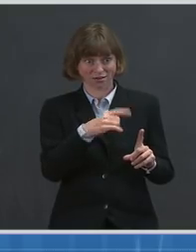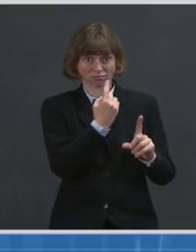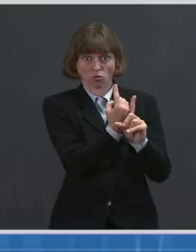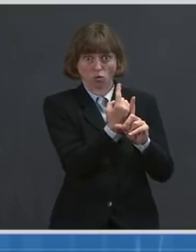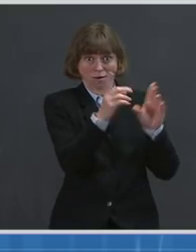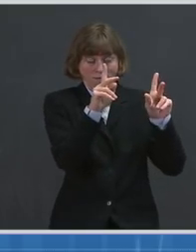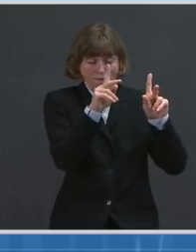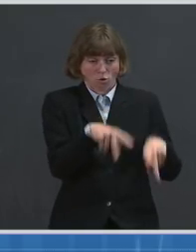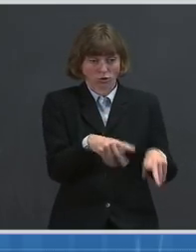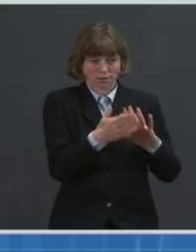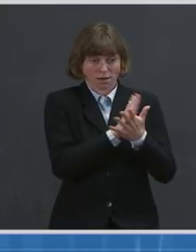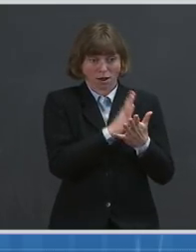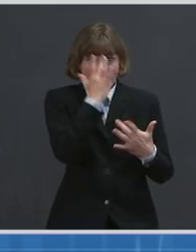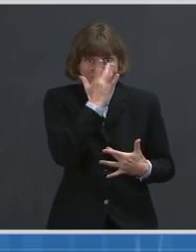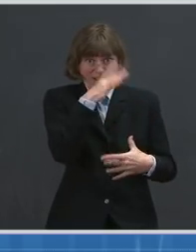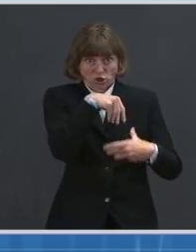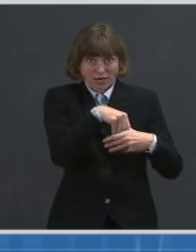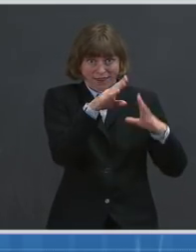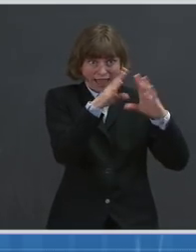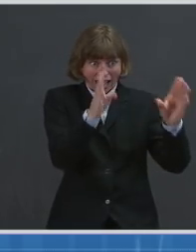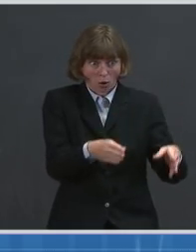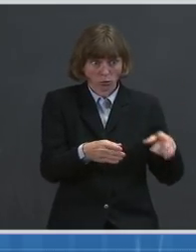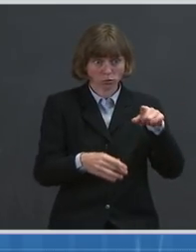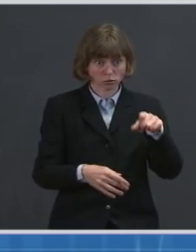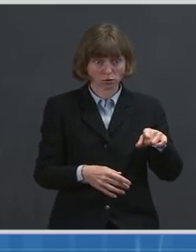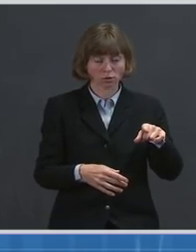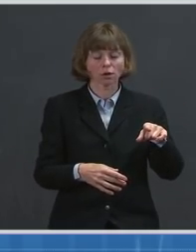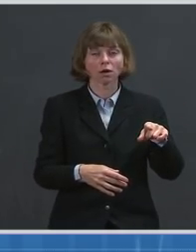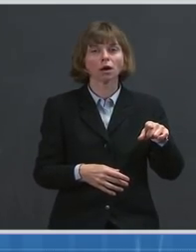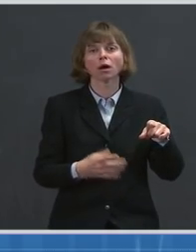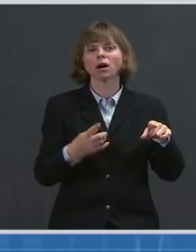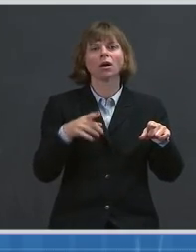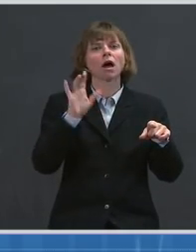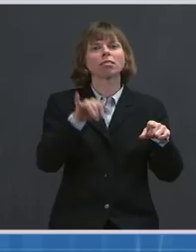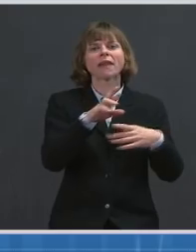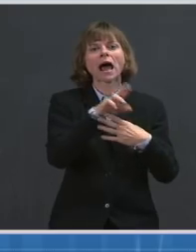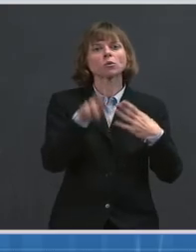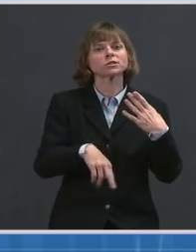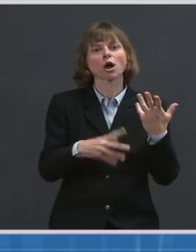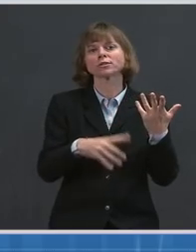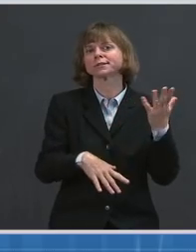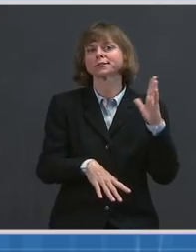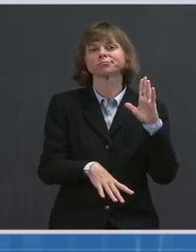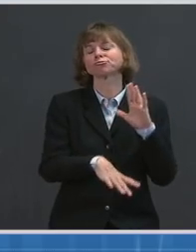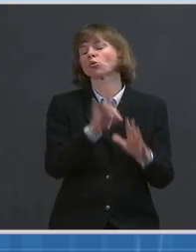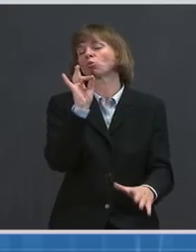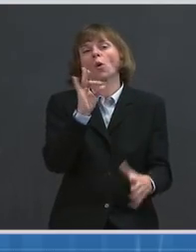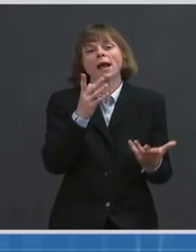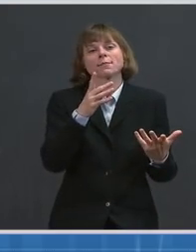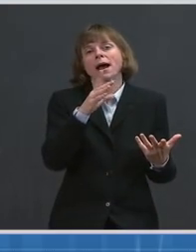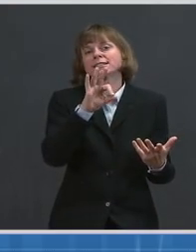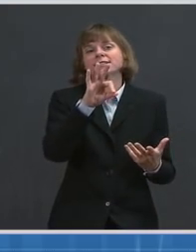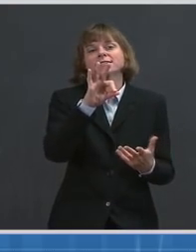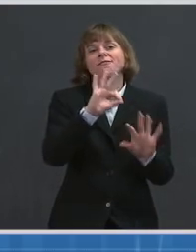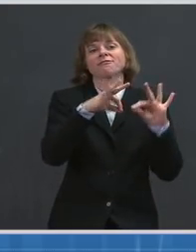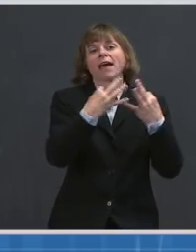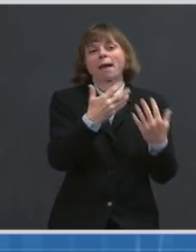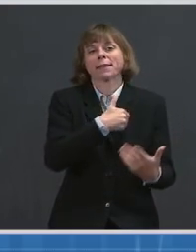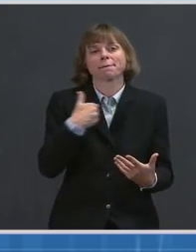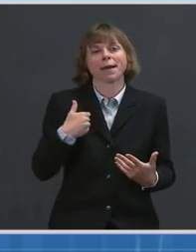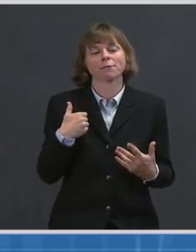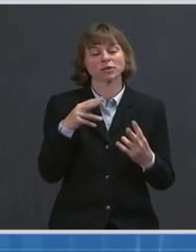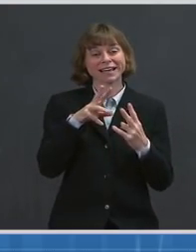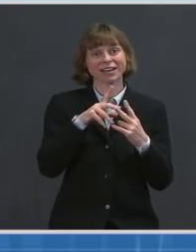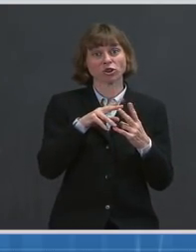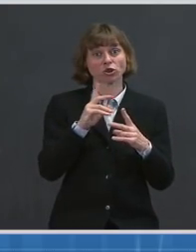and you're looking at the results of randomized, the family members, either to this cocktail